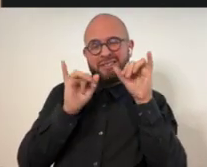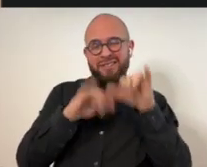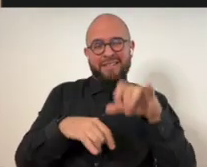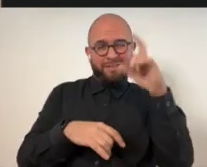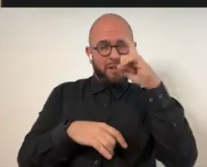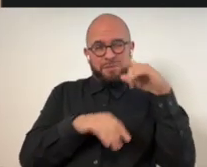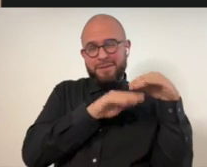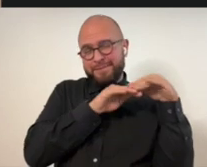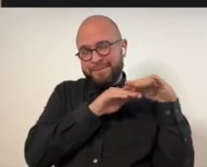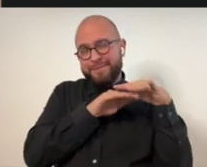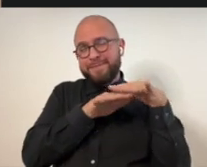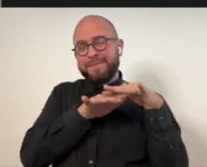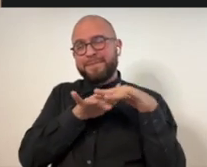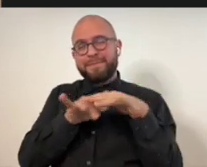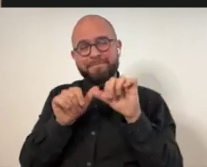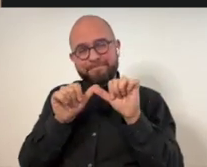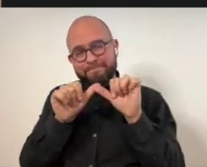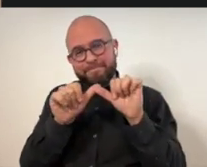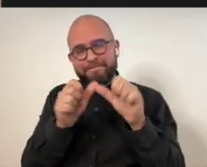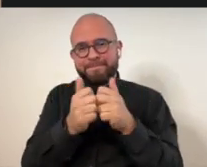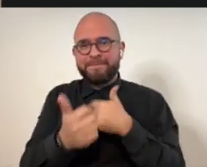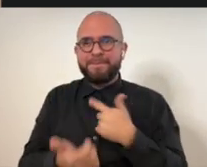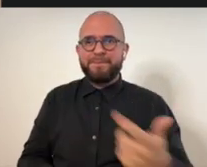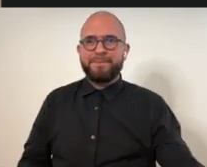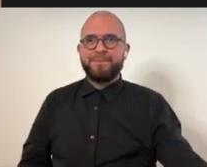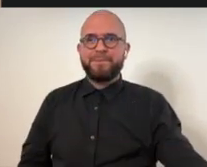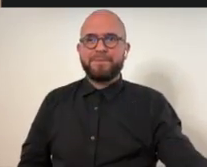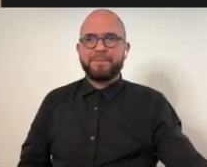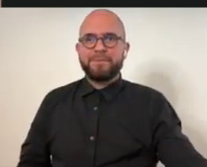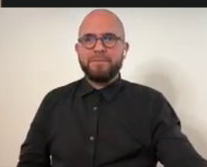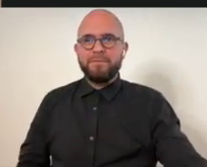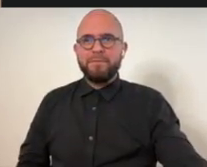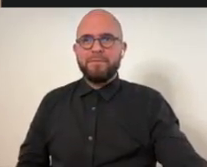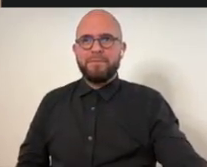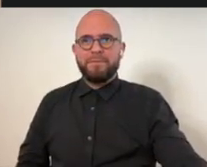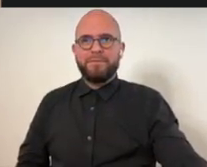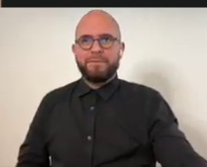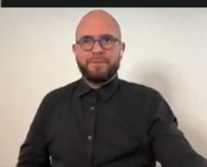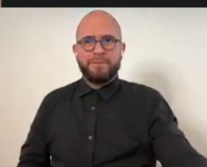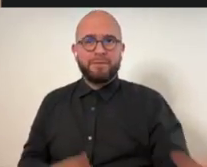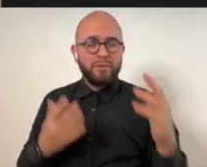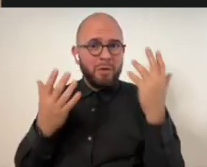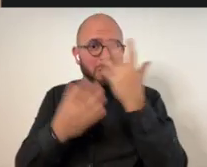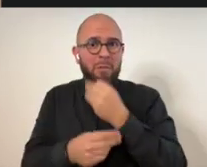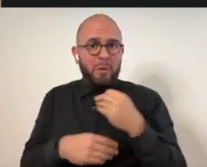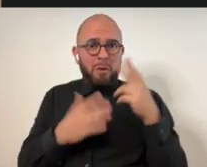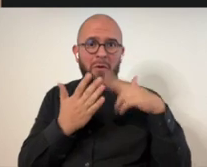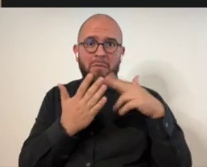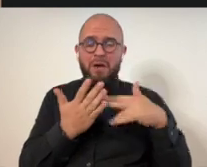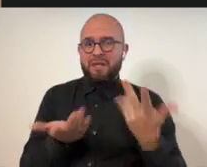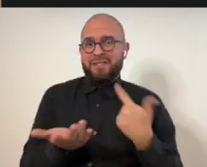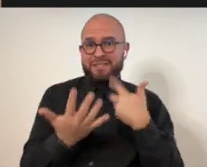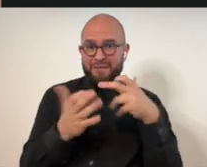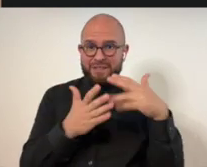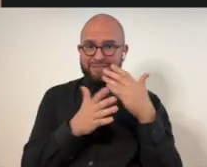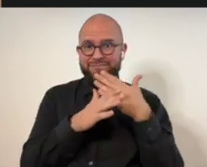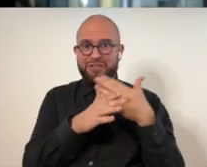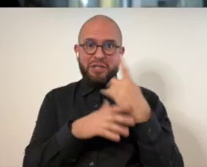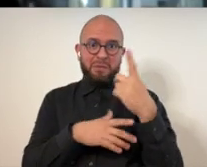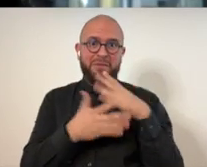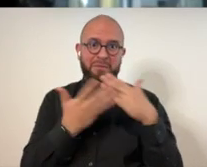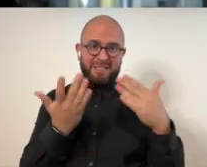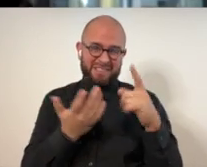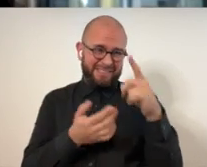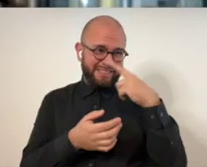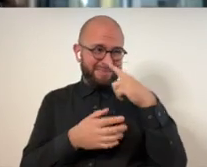and painting and, and the same philosophy is kind of bled over has kept, have said with me. And